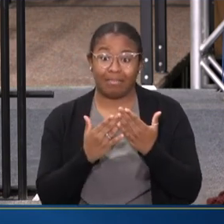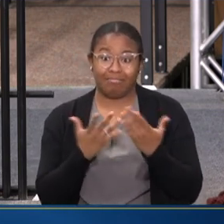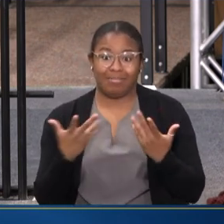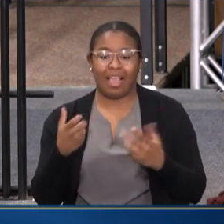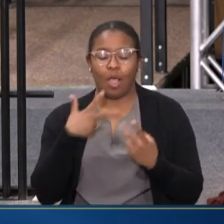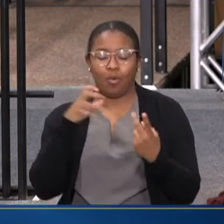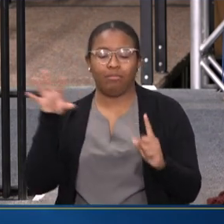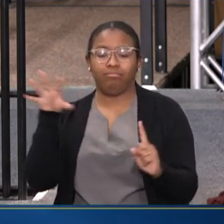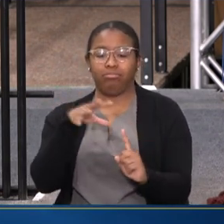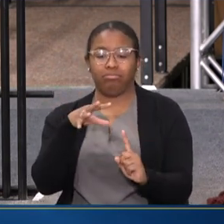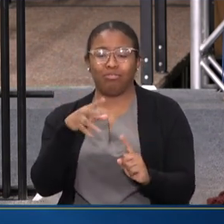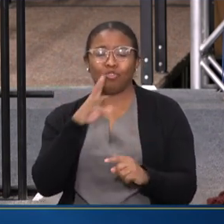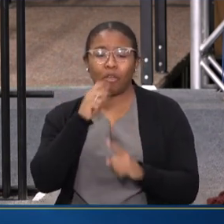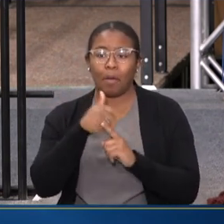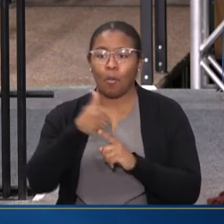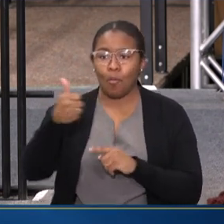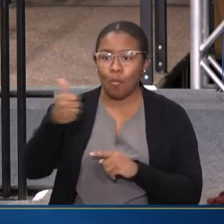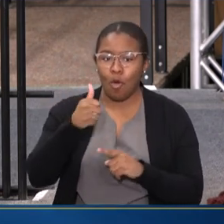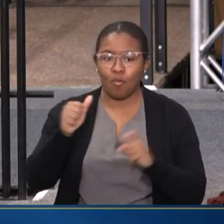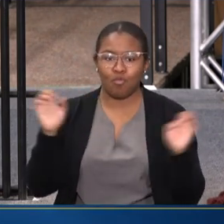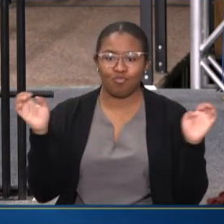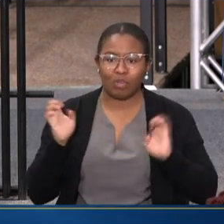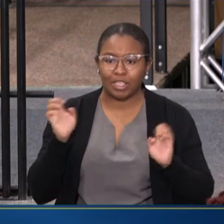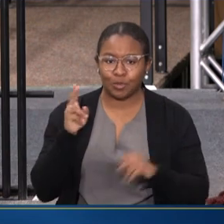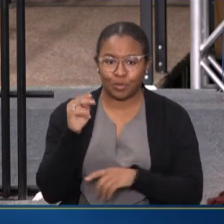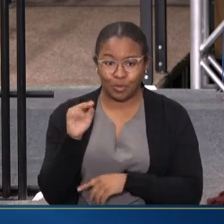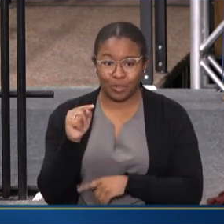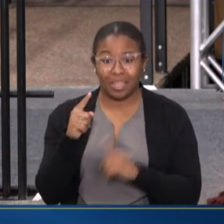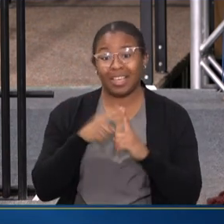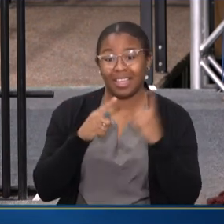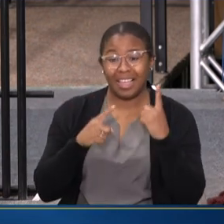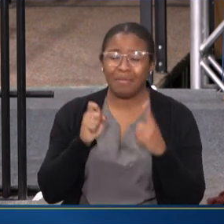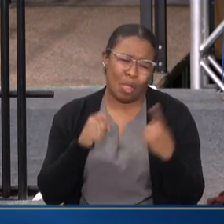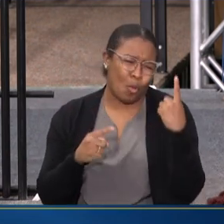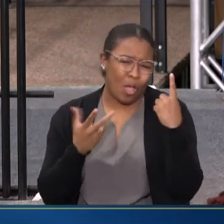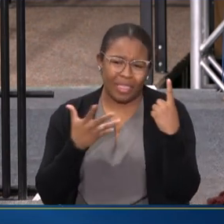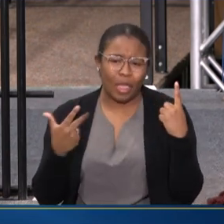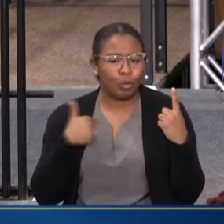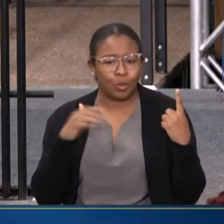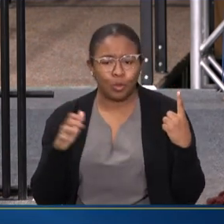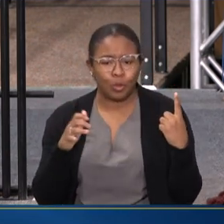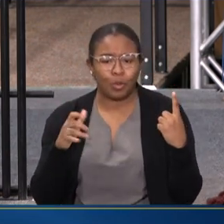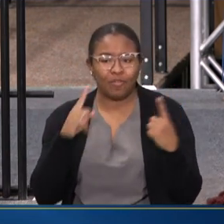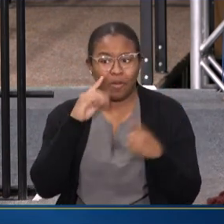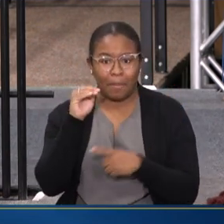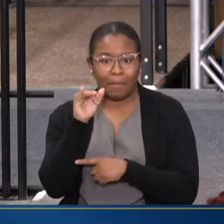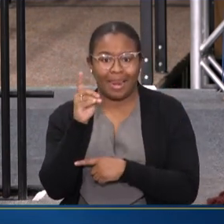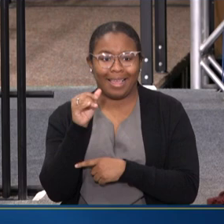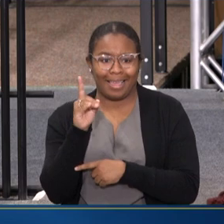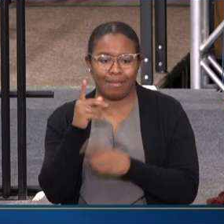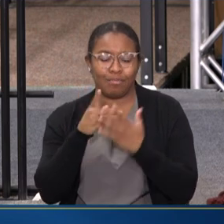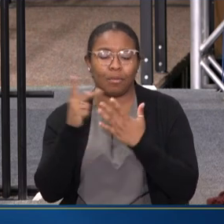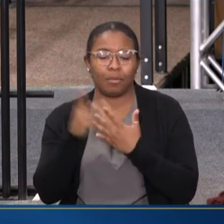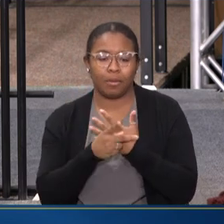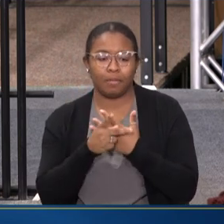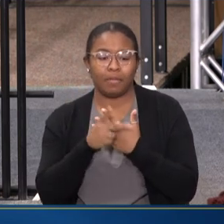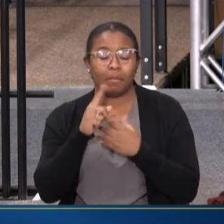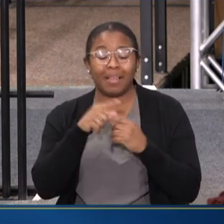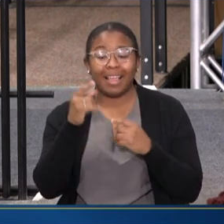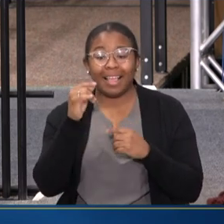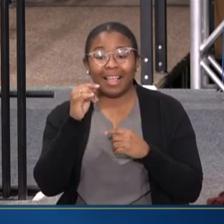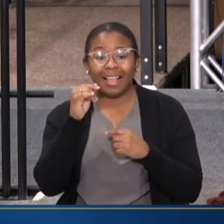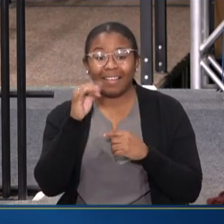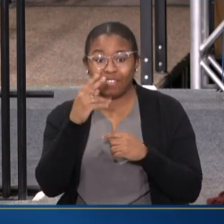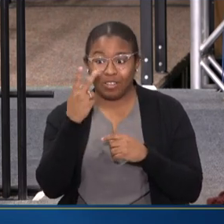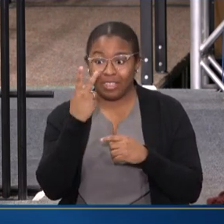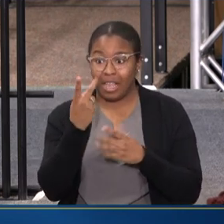I TALKED ABOUT THE MOBILE CRISIS UNITS. BUT THAT'S JUST ONE THING THAT WE'RE DOING IN THE MEDICAID PROGRAM. AND IF YOU SAW LAST